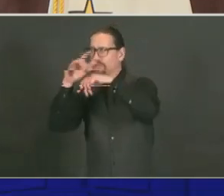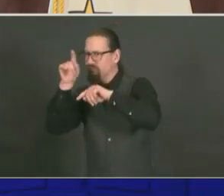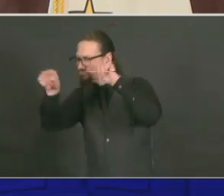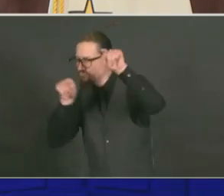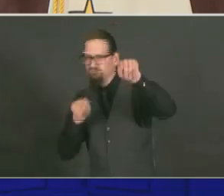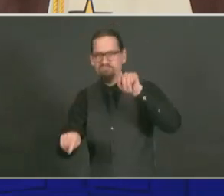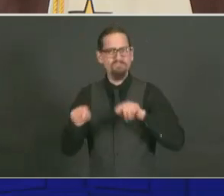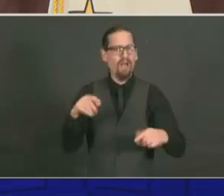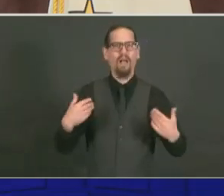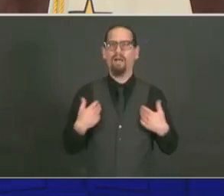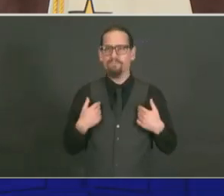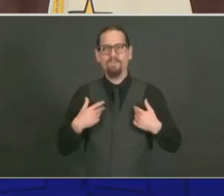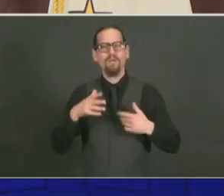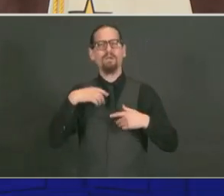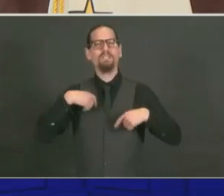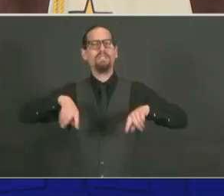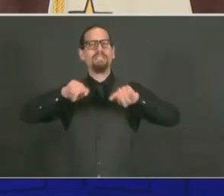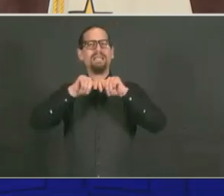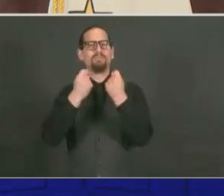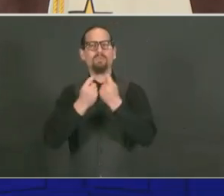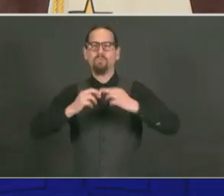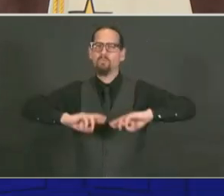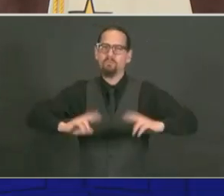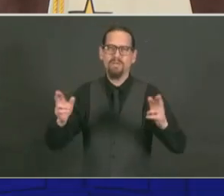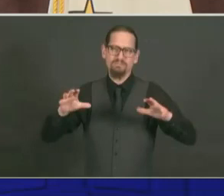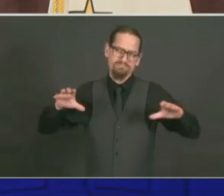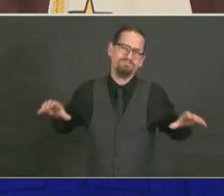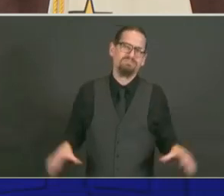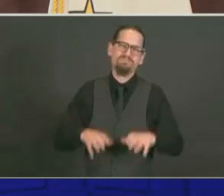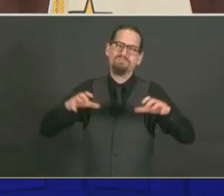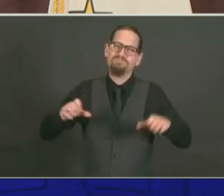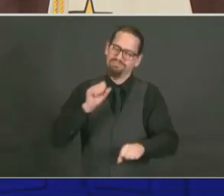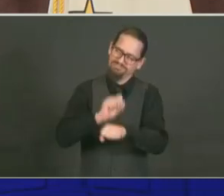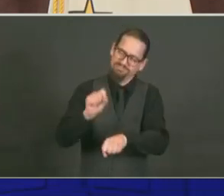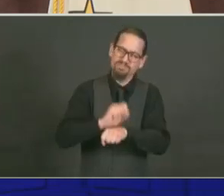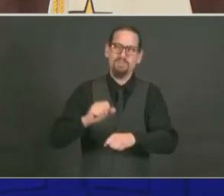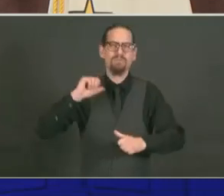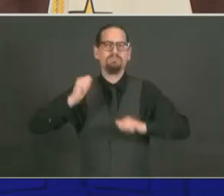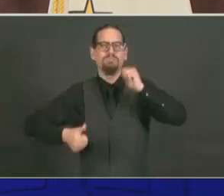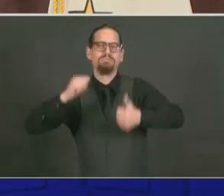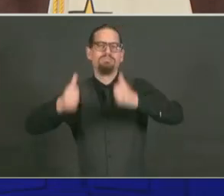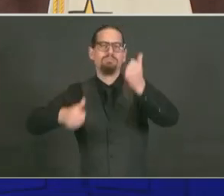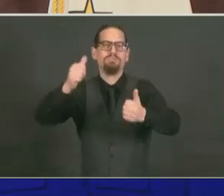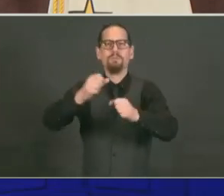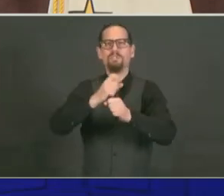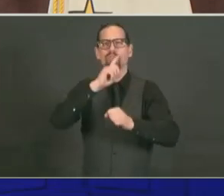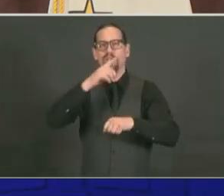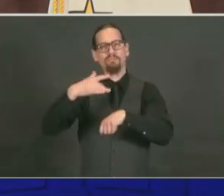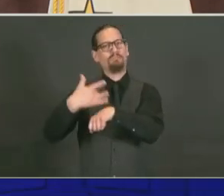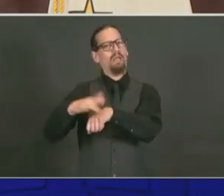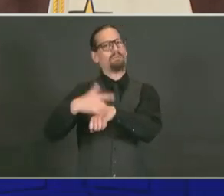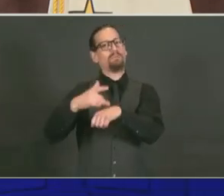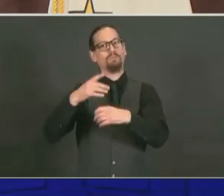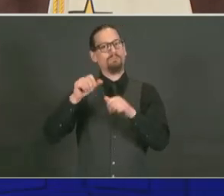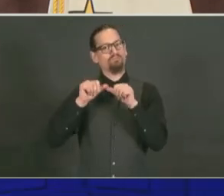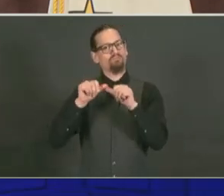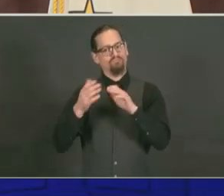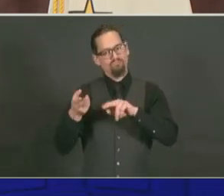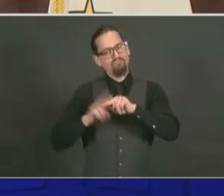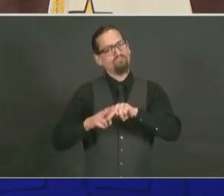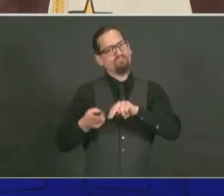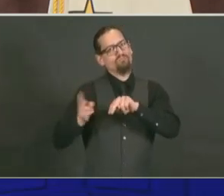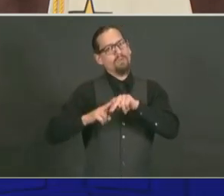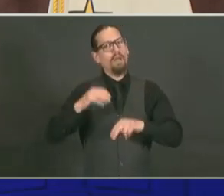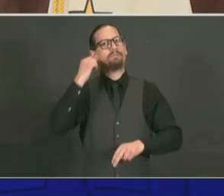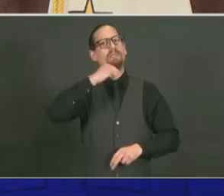effective improvements that have been made time and time again. And it explains why Rhode Island is